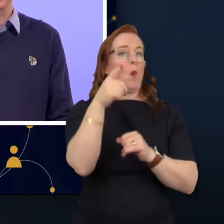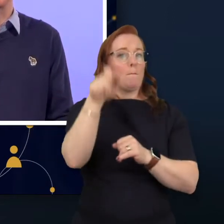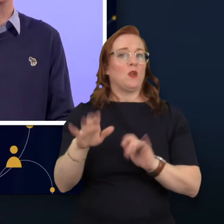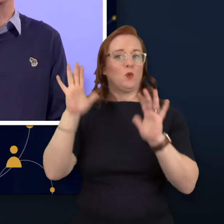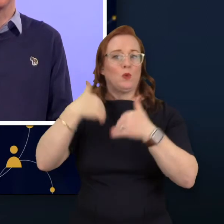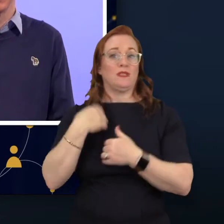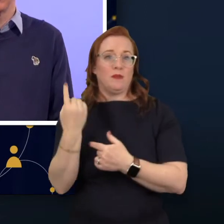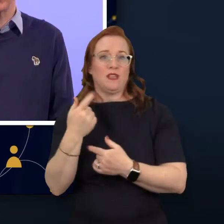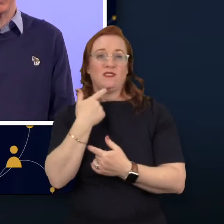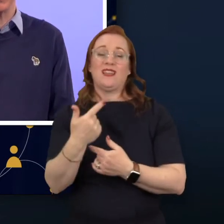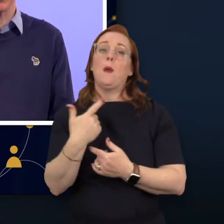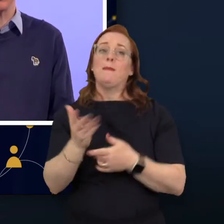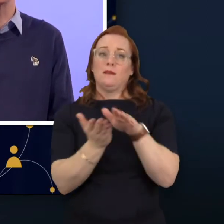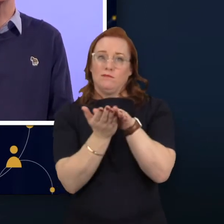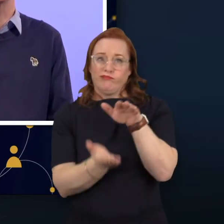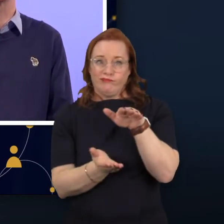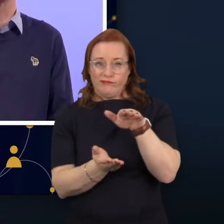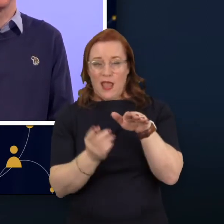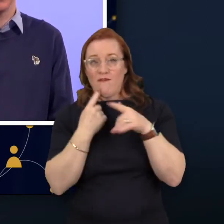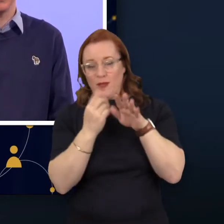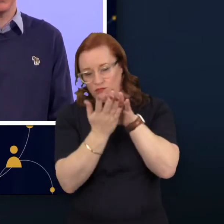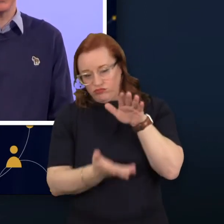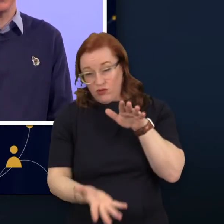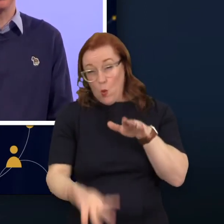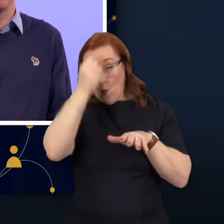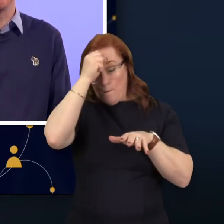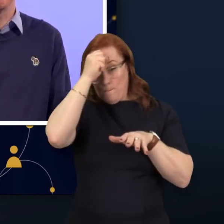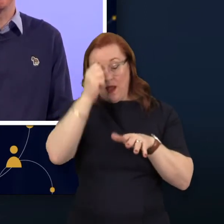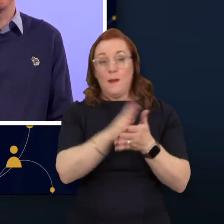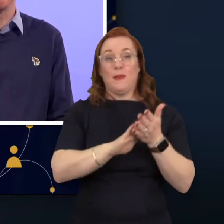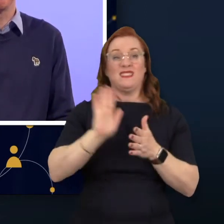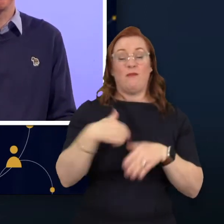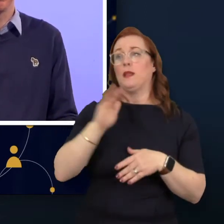had memorized the manual, which made him the go to person in his team.